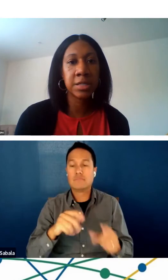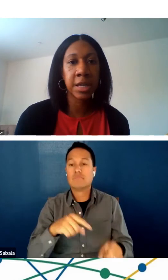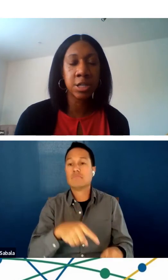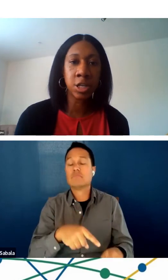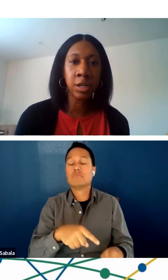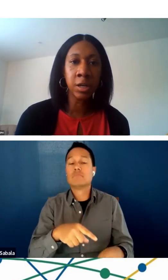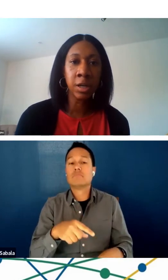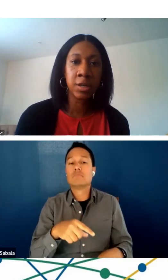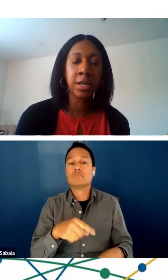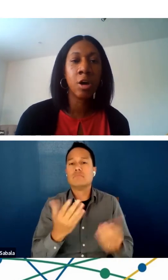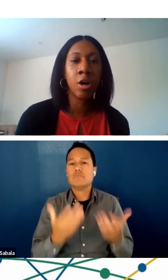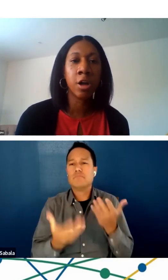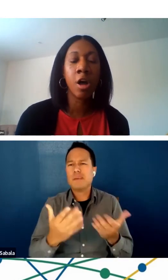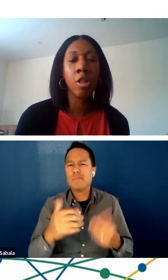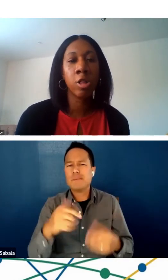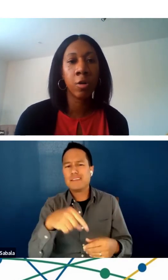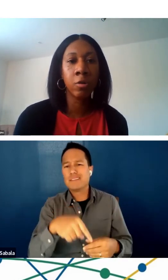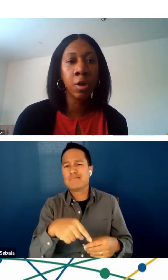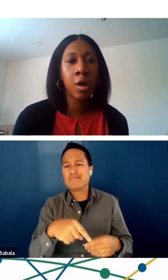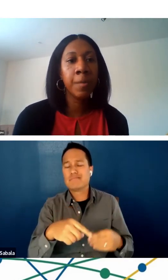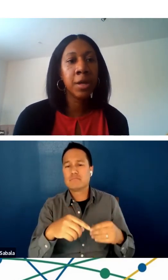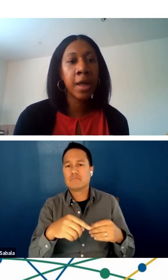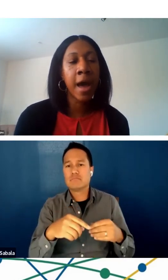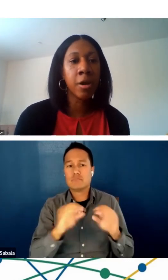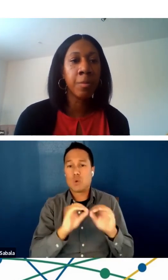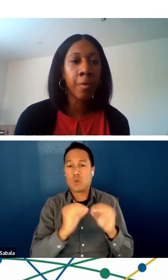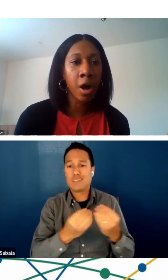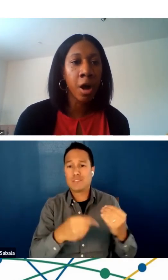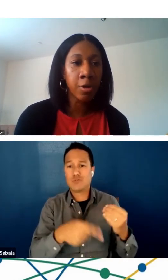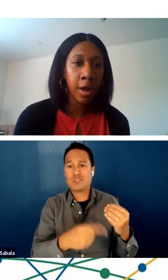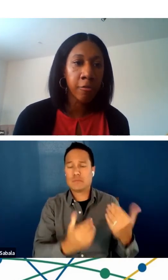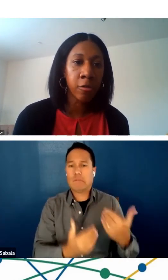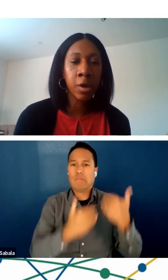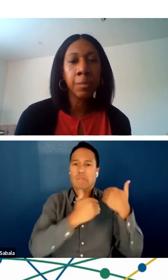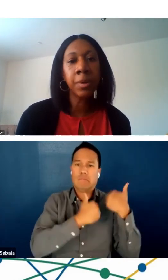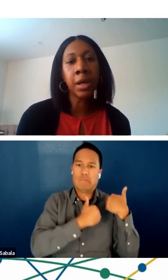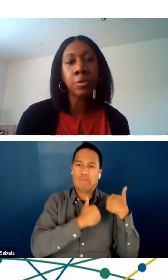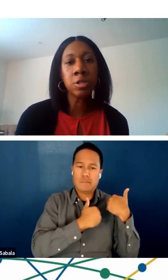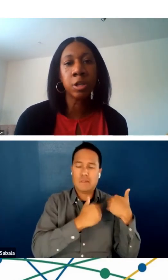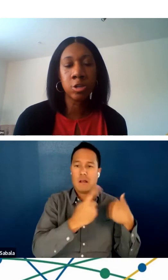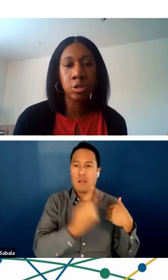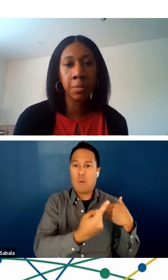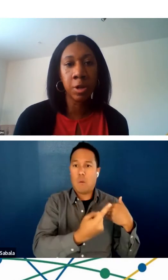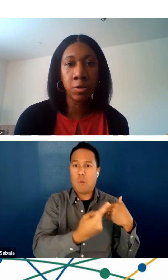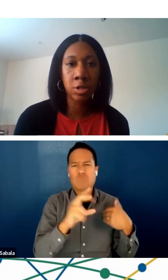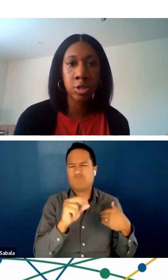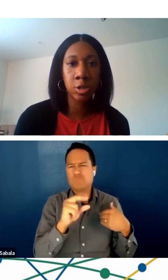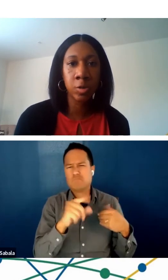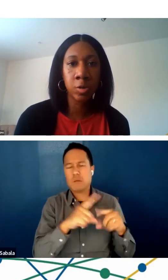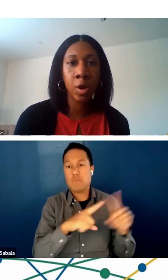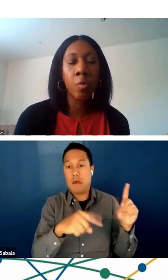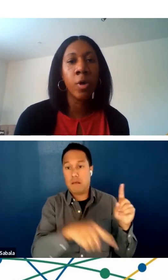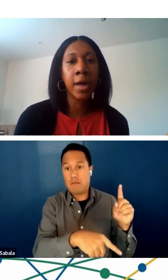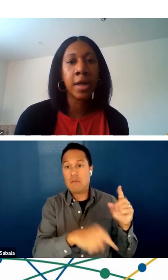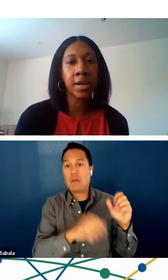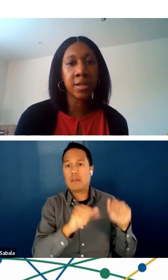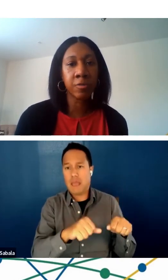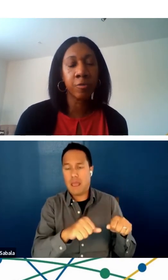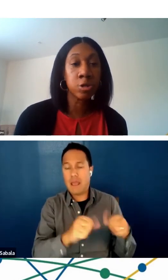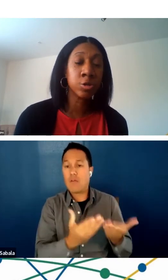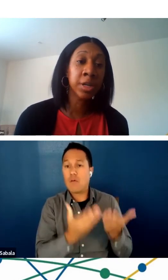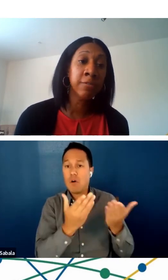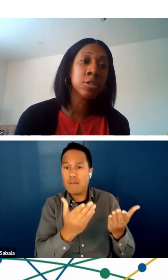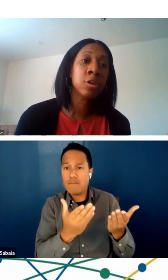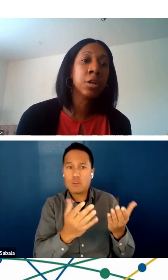the organization takes on alone, but on a broader level, being able to contribute to what